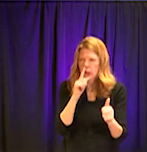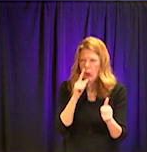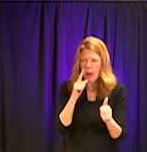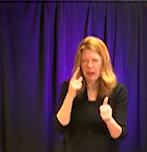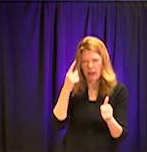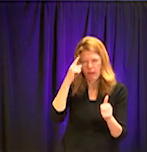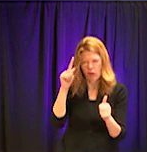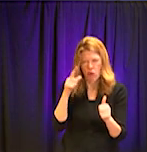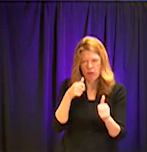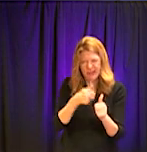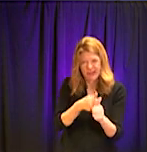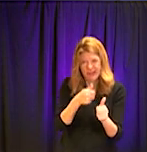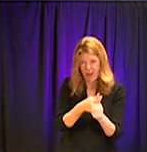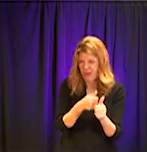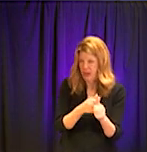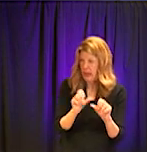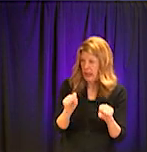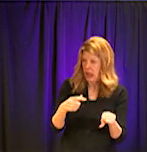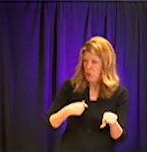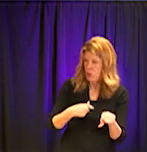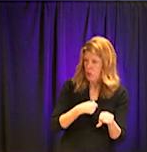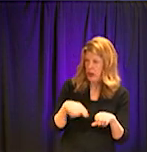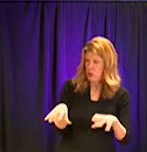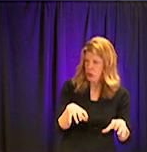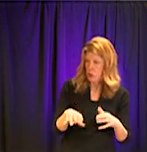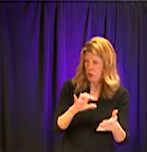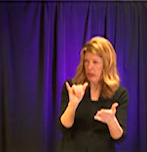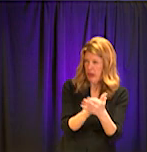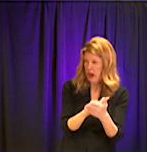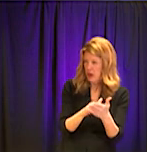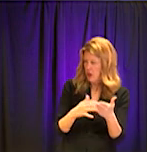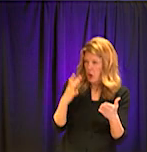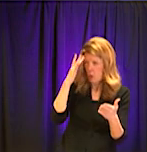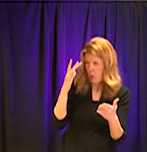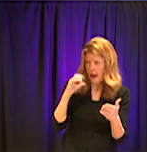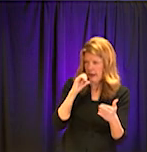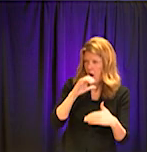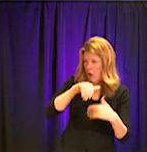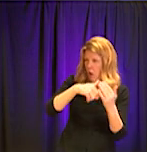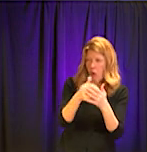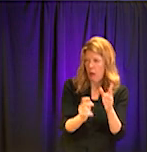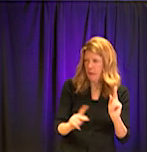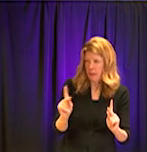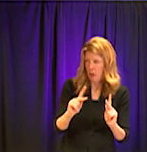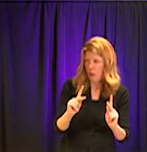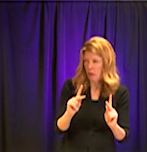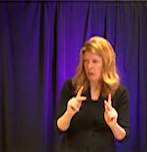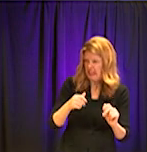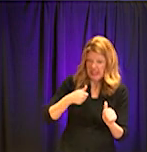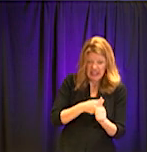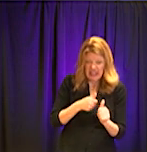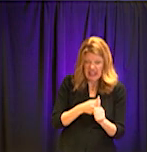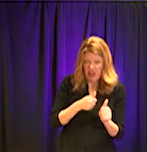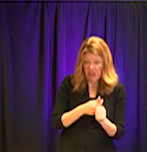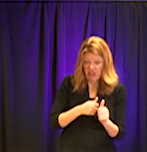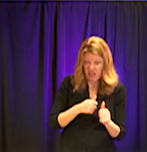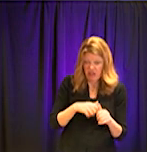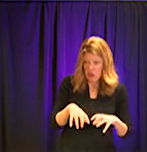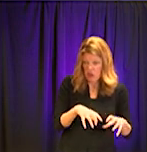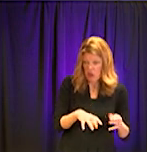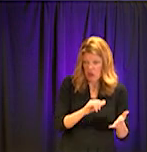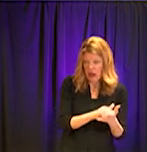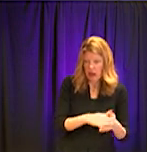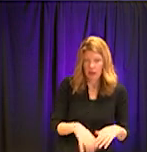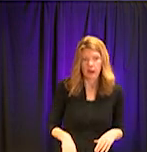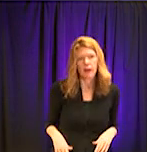just to make things go faster. Um, is that effective? Is that something you would like to see happen here? I, I didn't even know that was